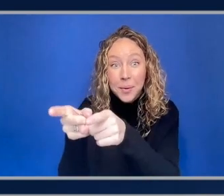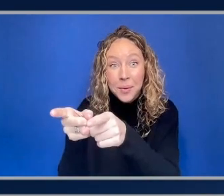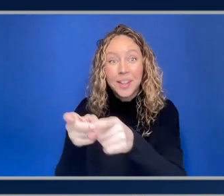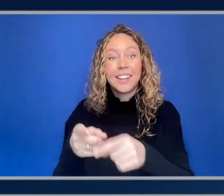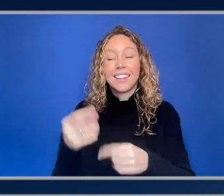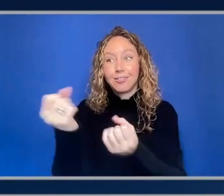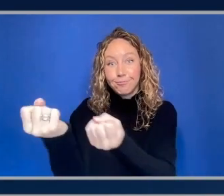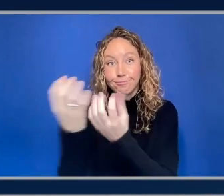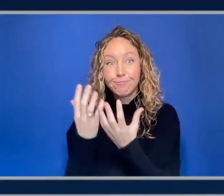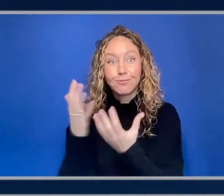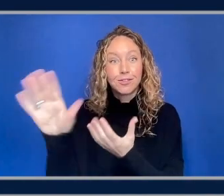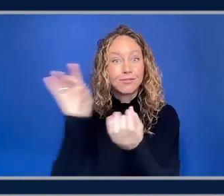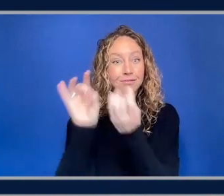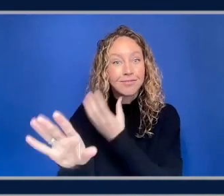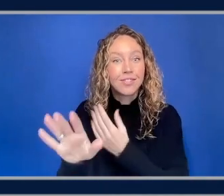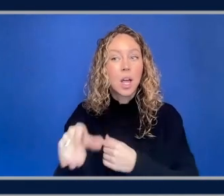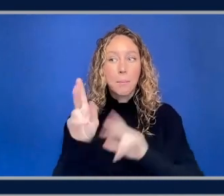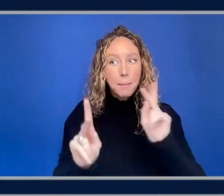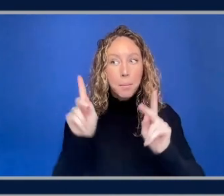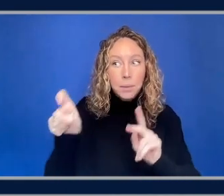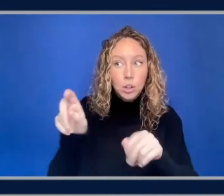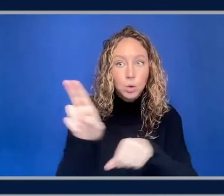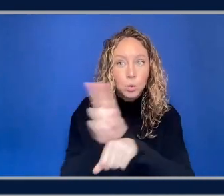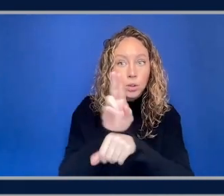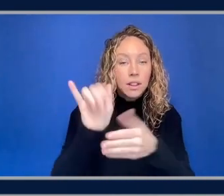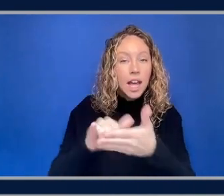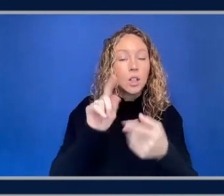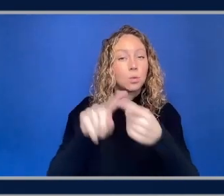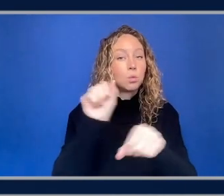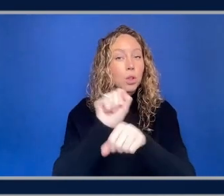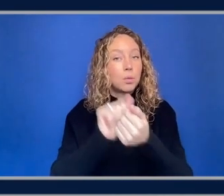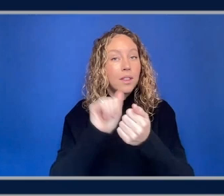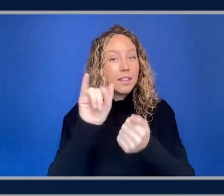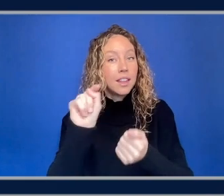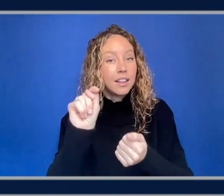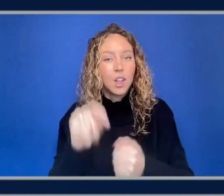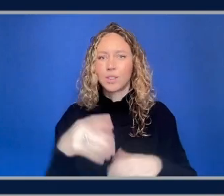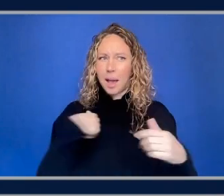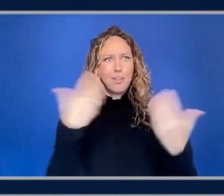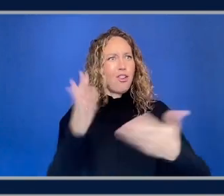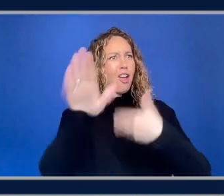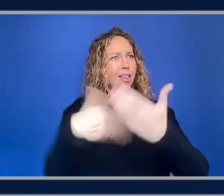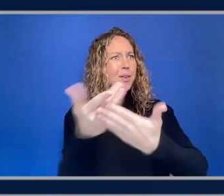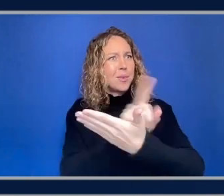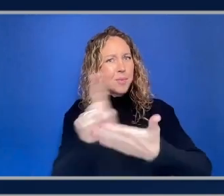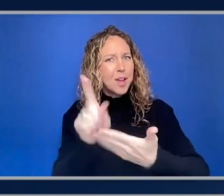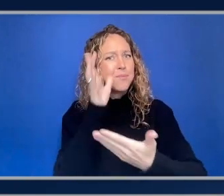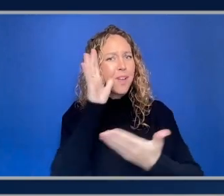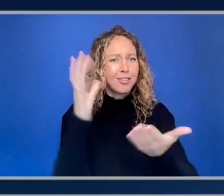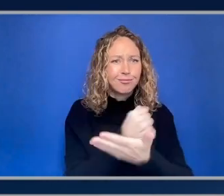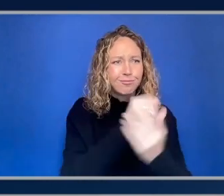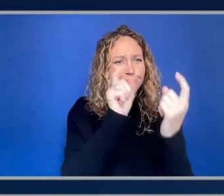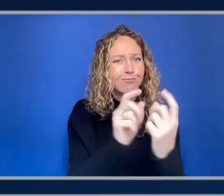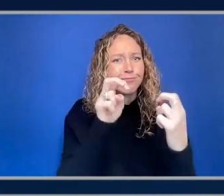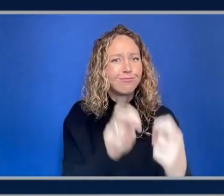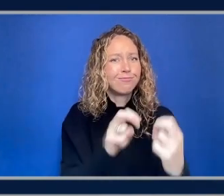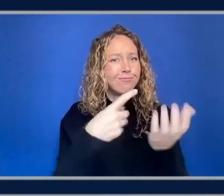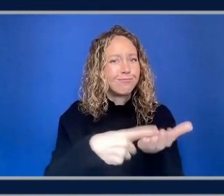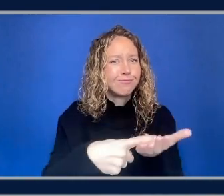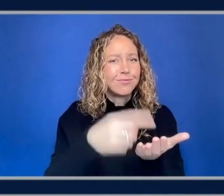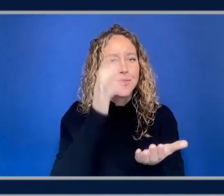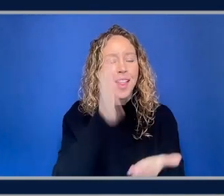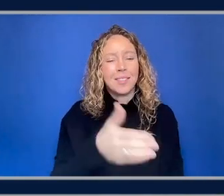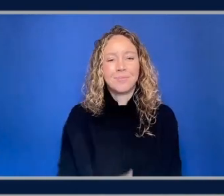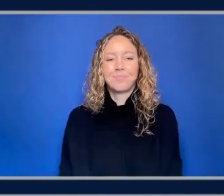something that you know people would need to be able to work with so i'm here all week let's do it all right all right we're still working on what are we working on over here